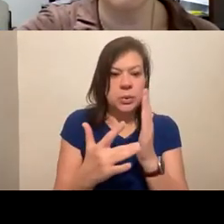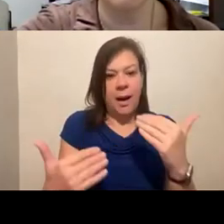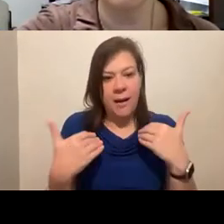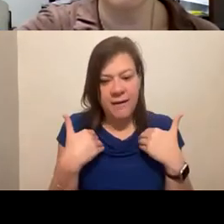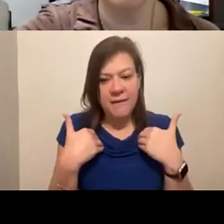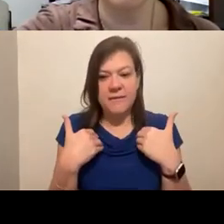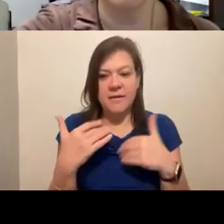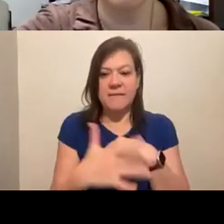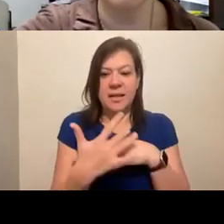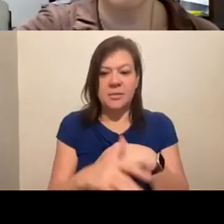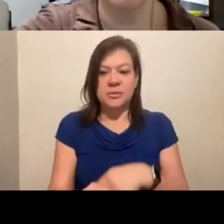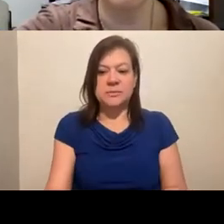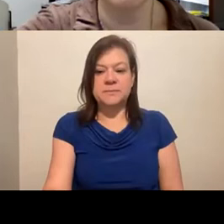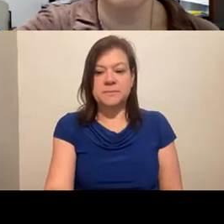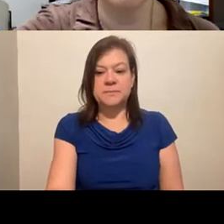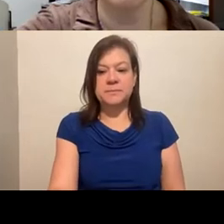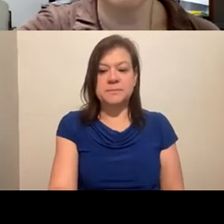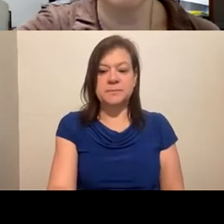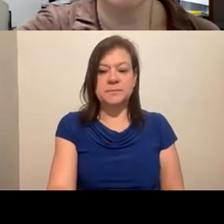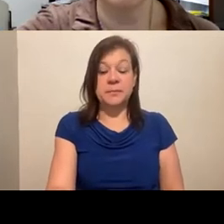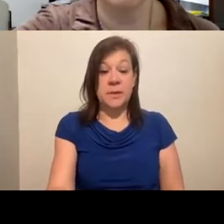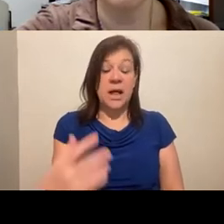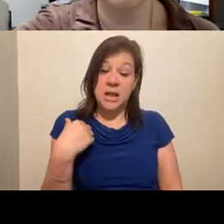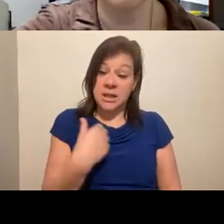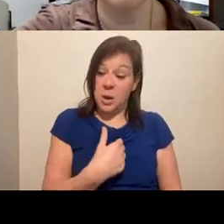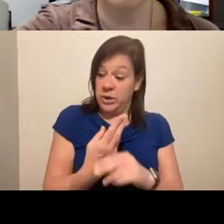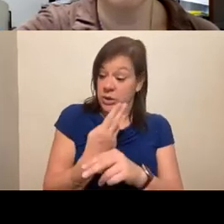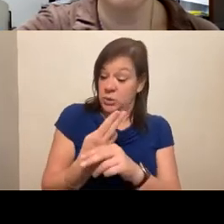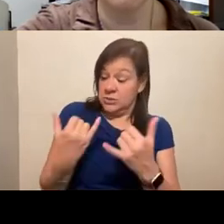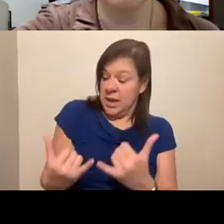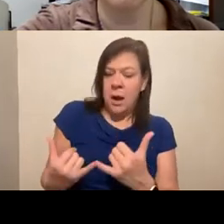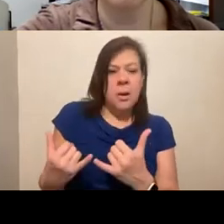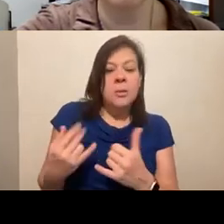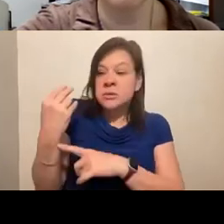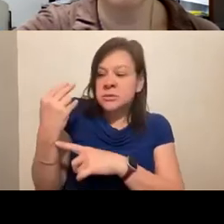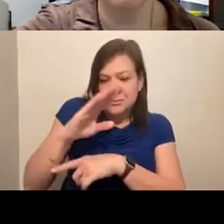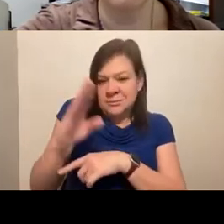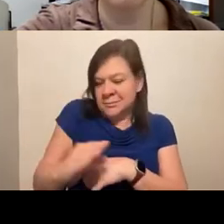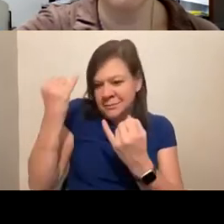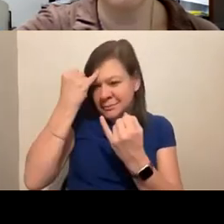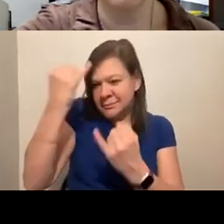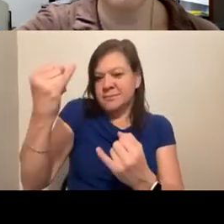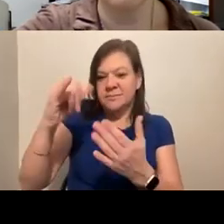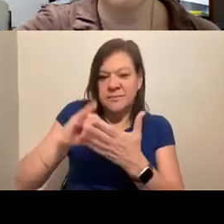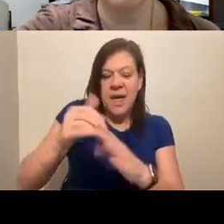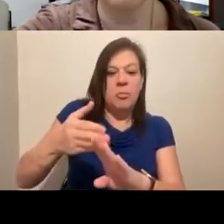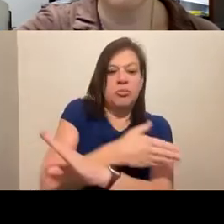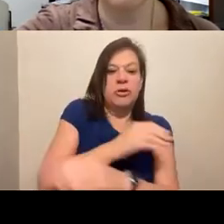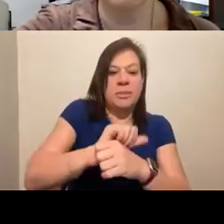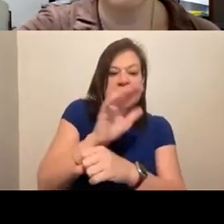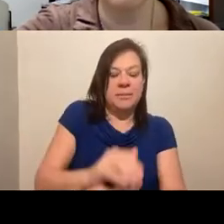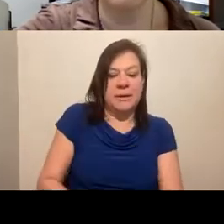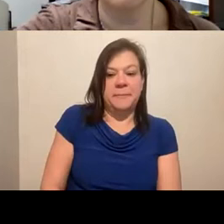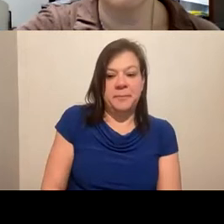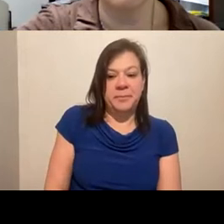now that we are using that we would not have thought about using two years ago when the pandemic started. And